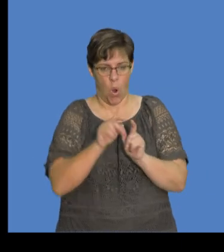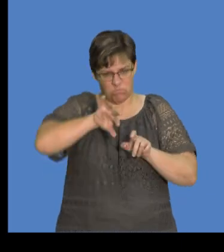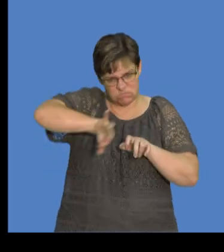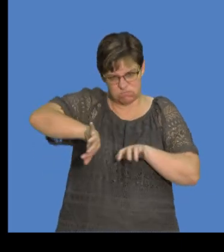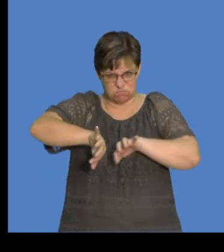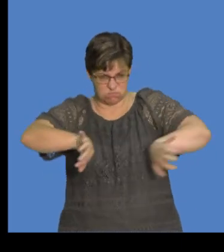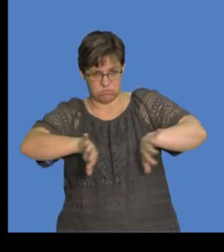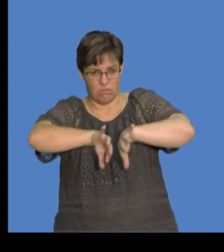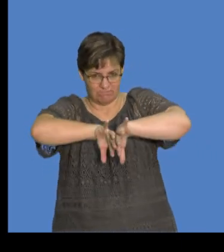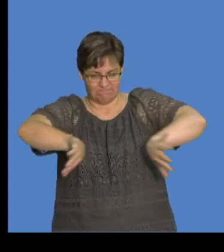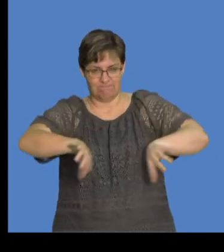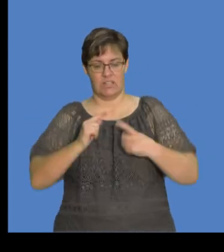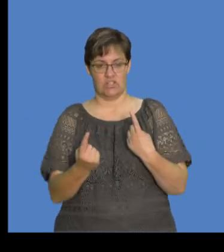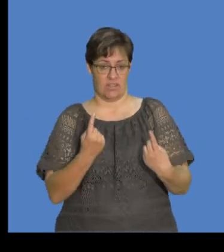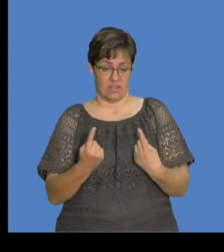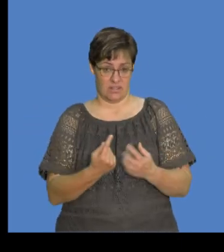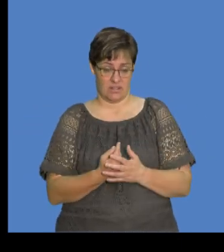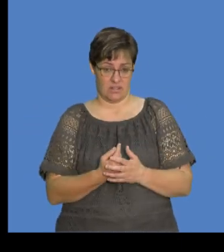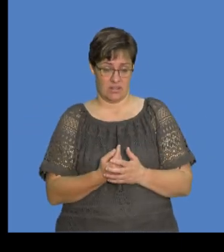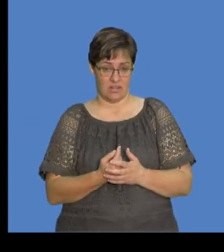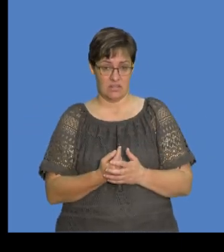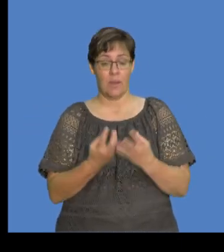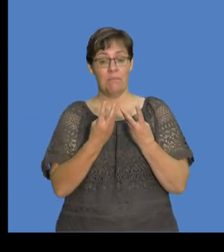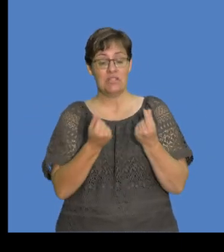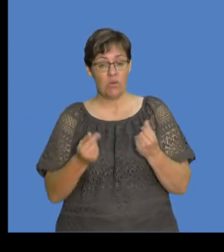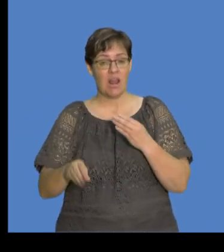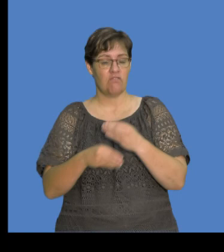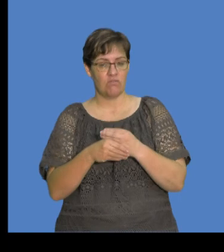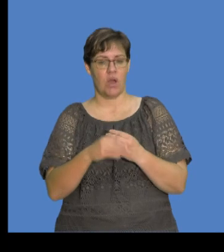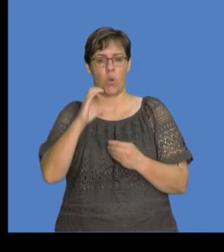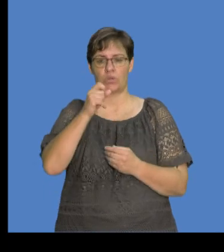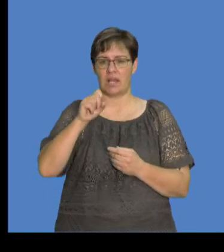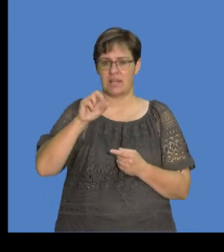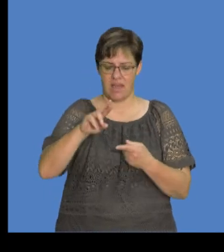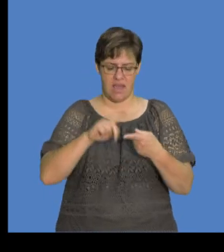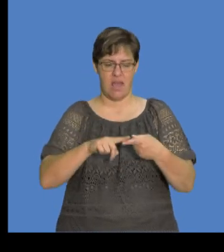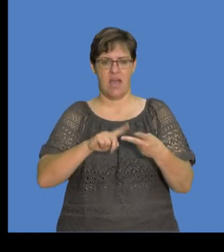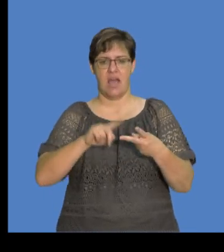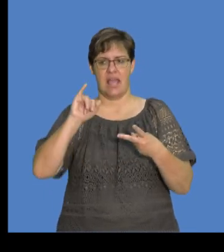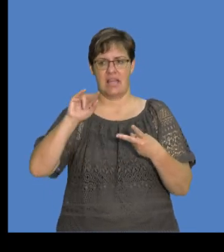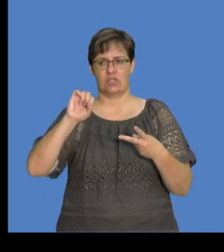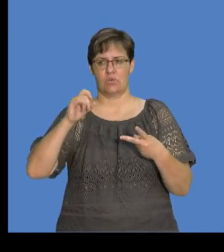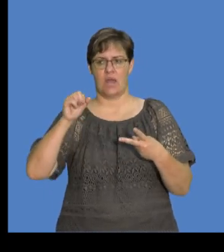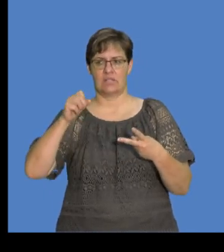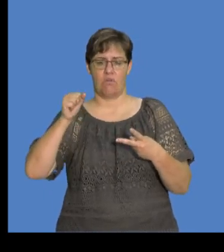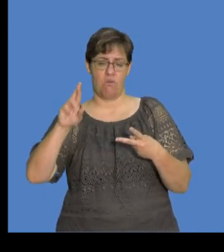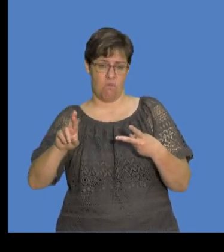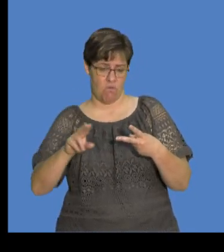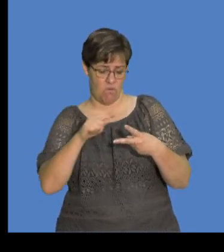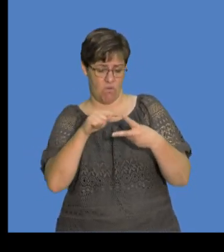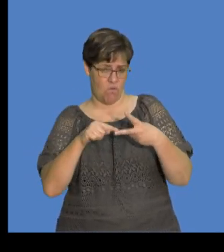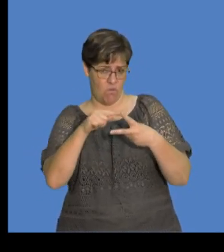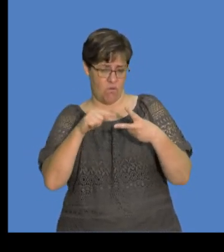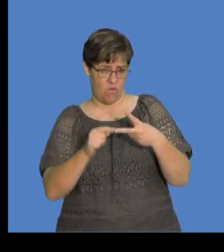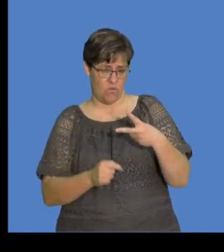or repulsion. And the materials that are involved, we spoke of conductors and insulators. So